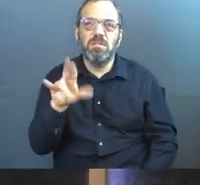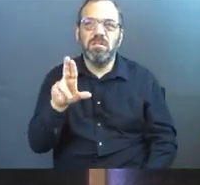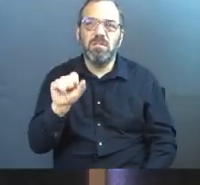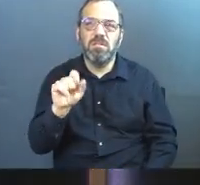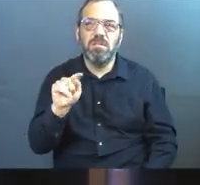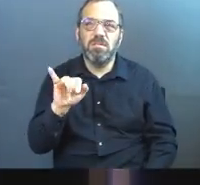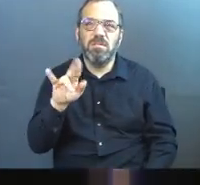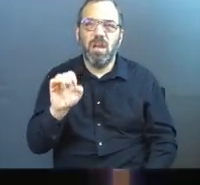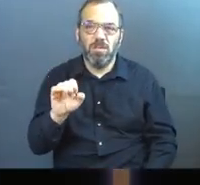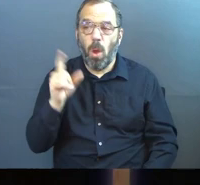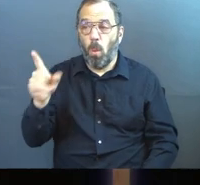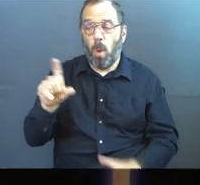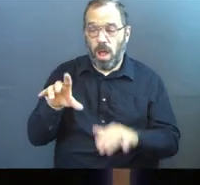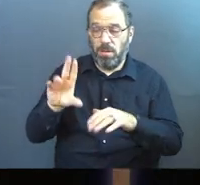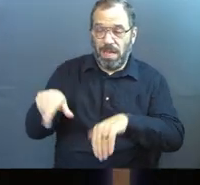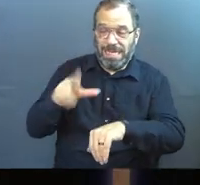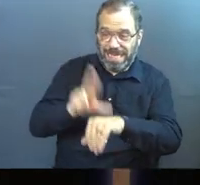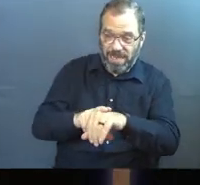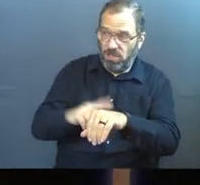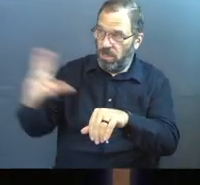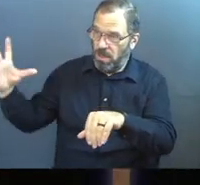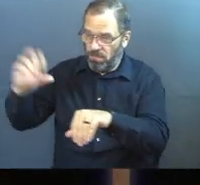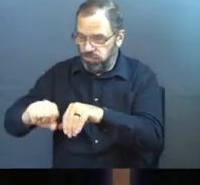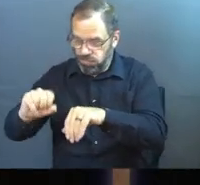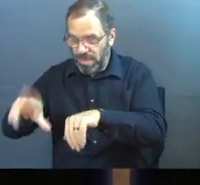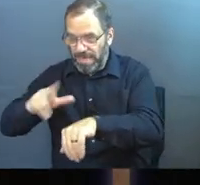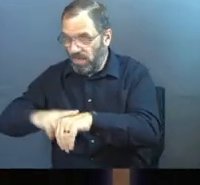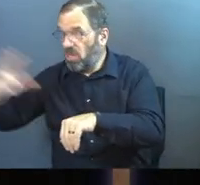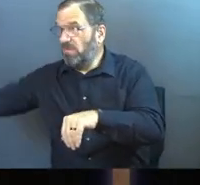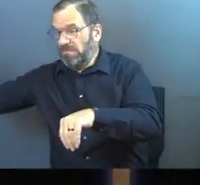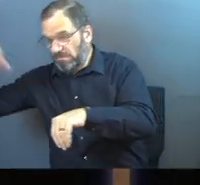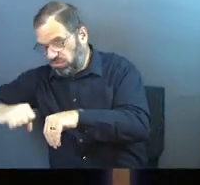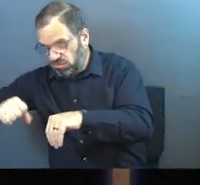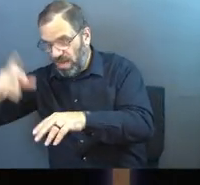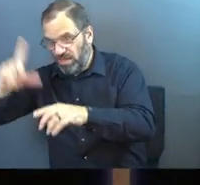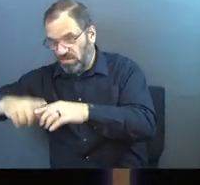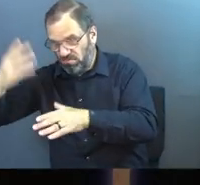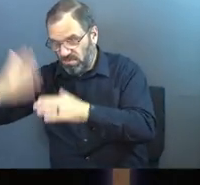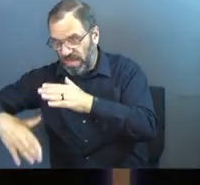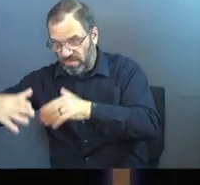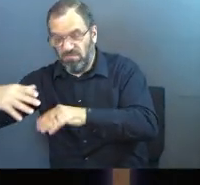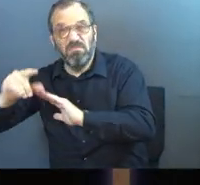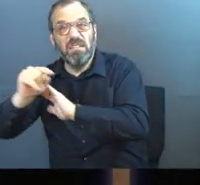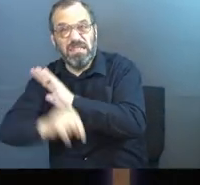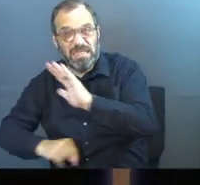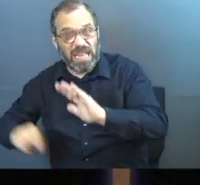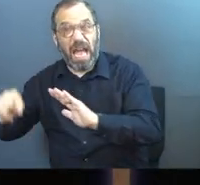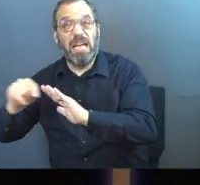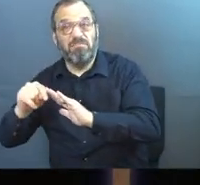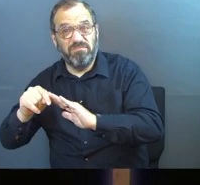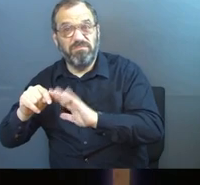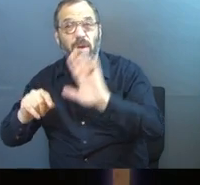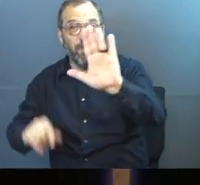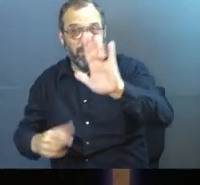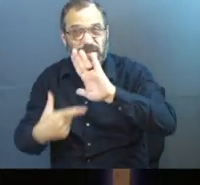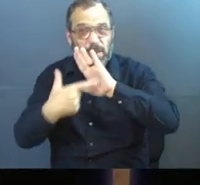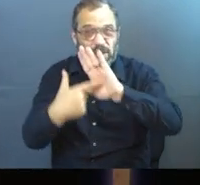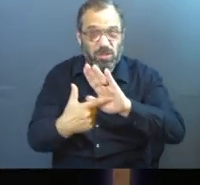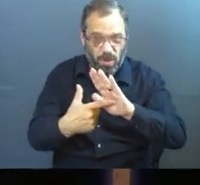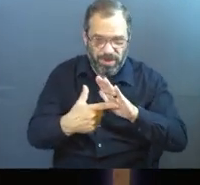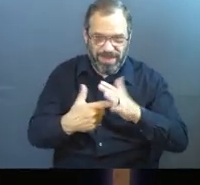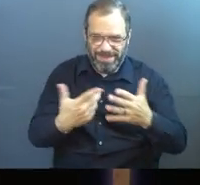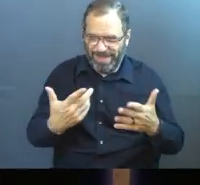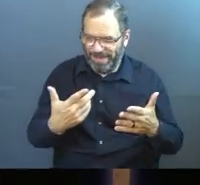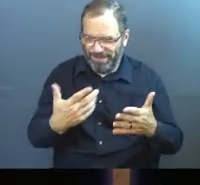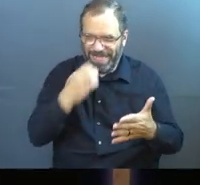One nation will take over another and take over another and take over another till the end of time, literally. So let me show you this cycle